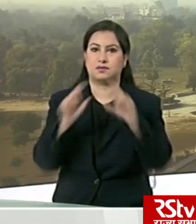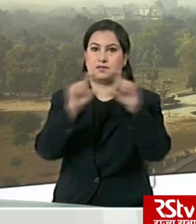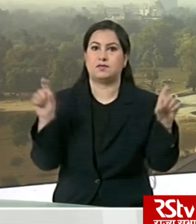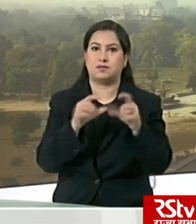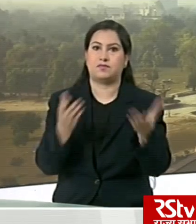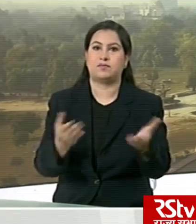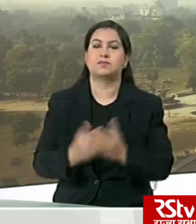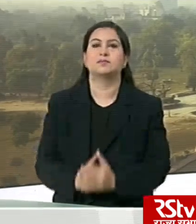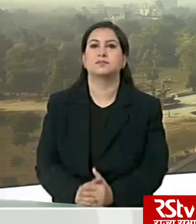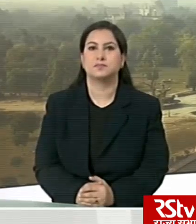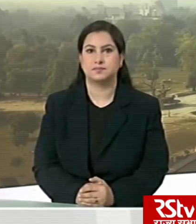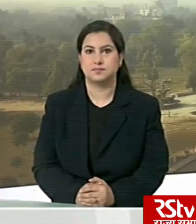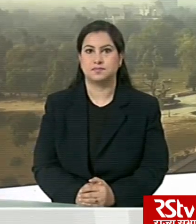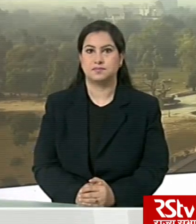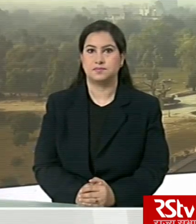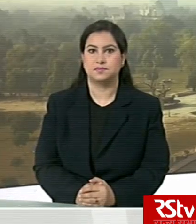headlines.